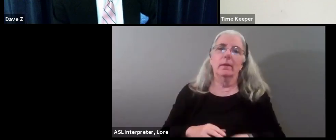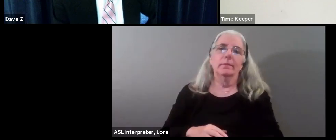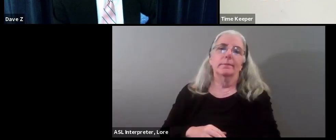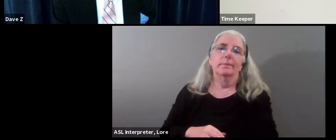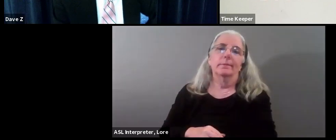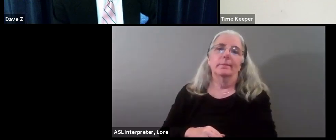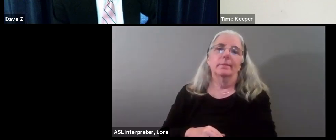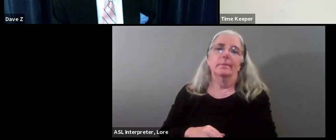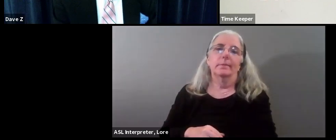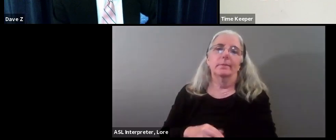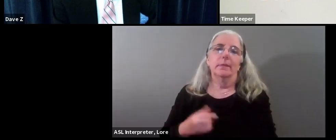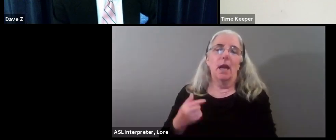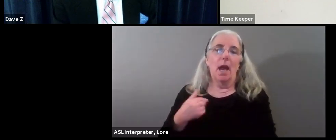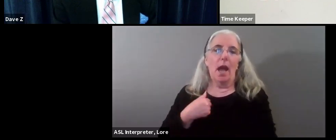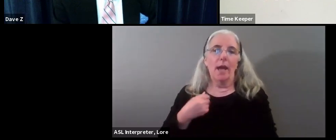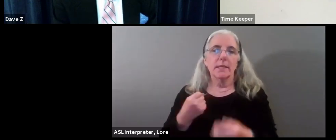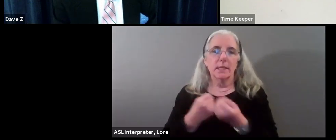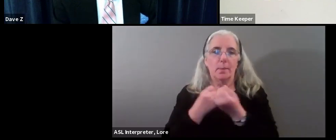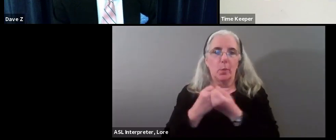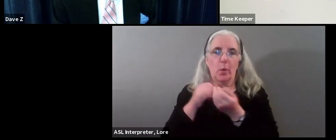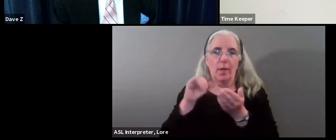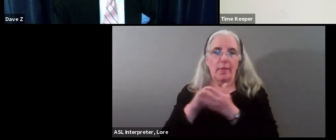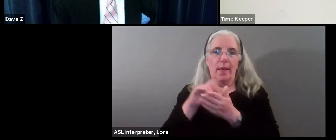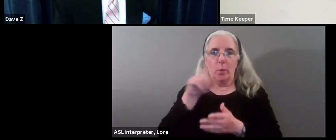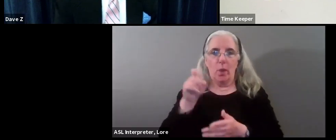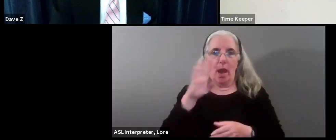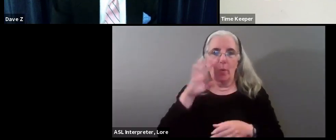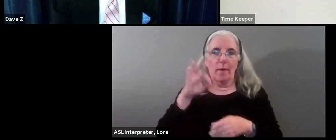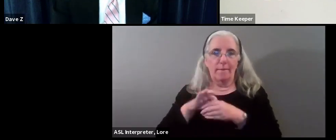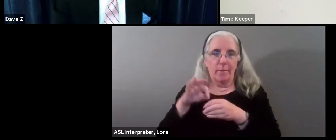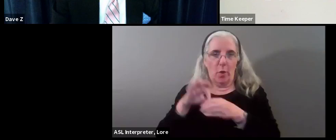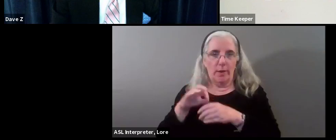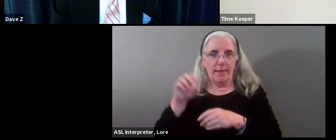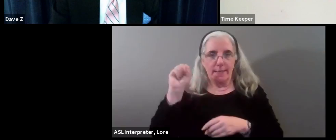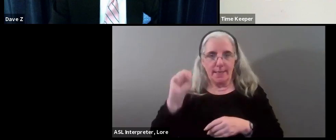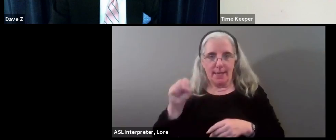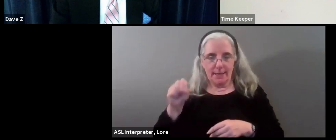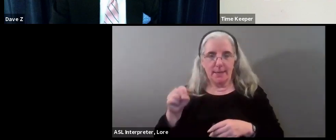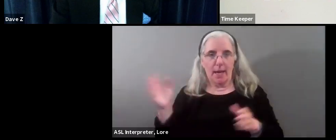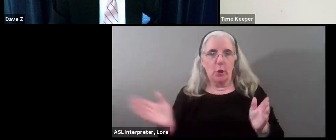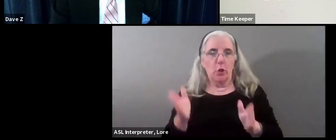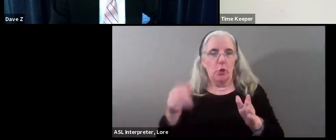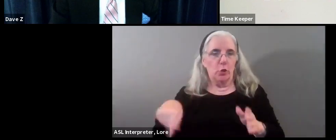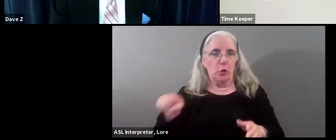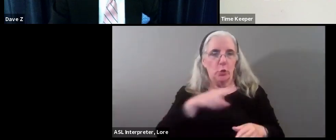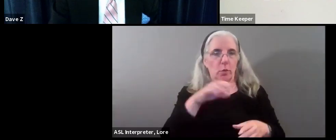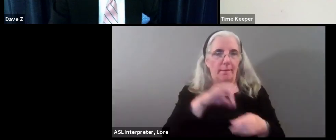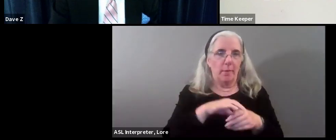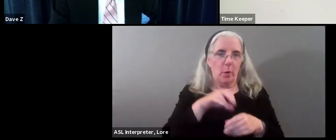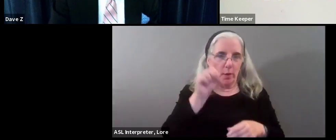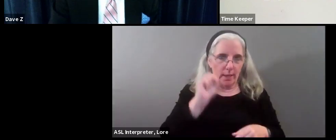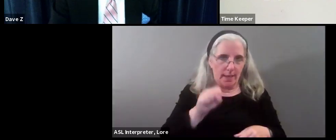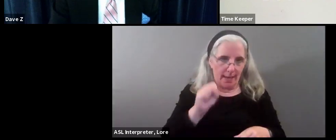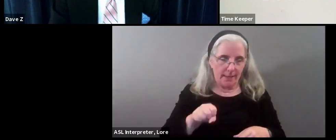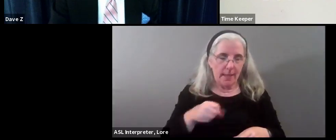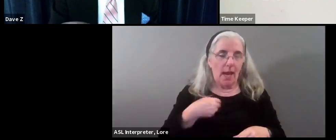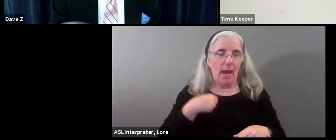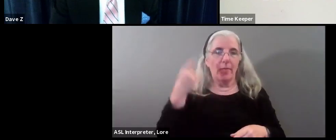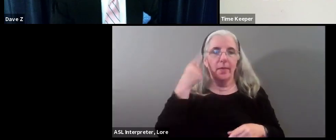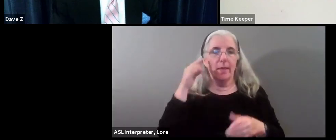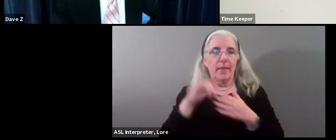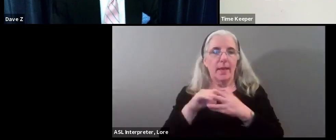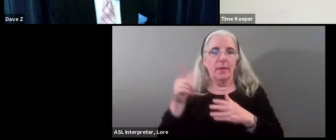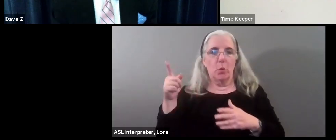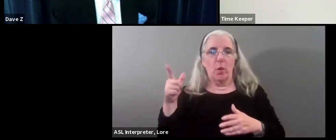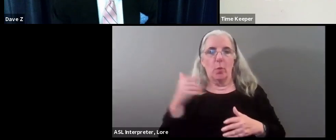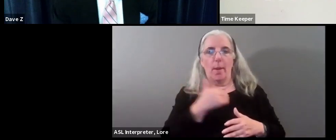Uh, I support the question. I will be voting for it. I am urging others to vote for it. I do think, however, that a 21 member